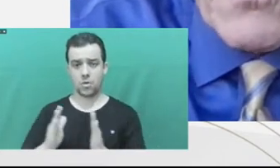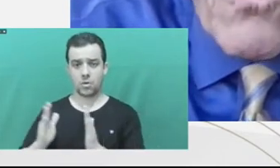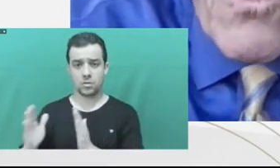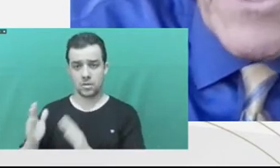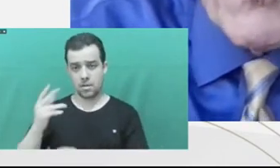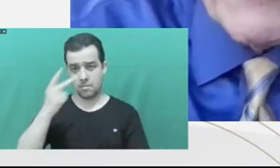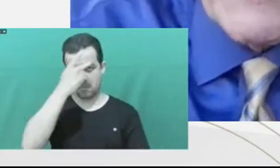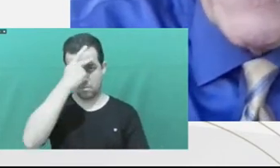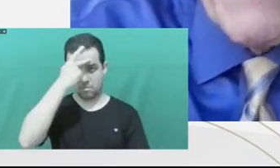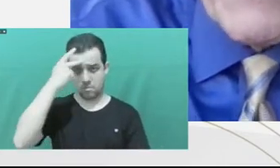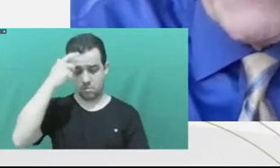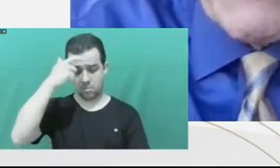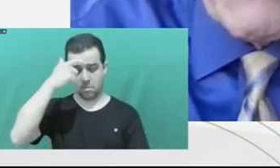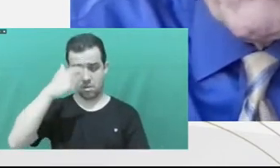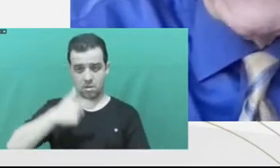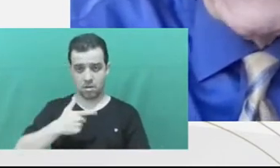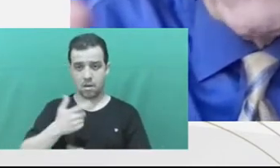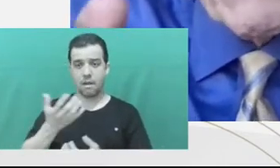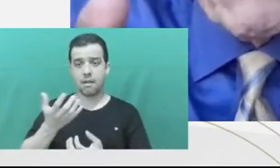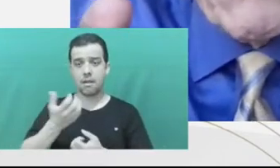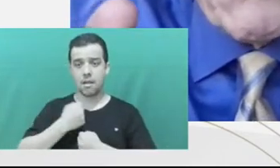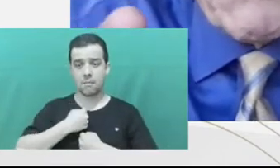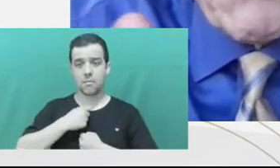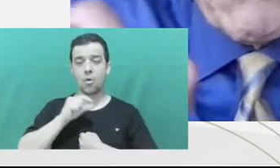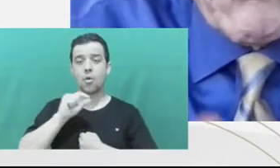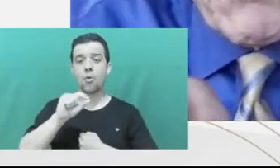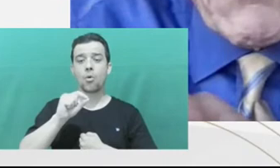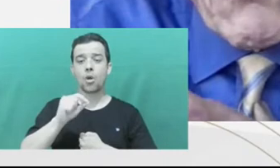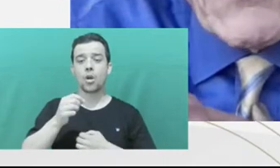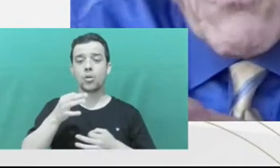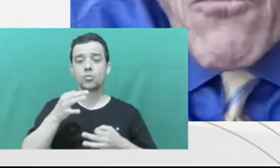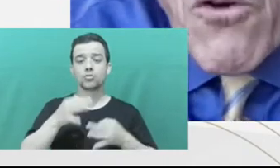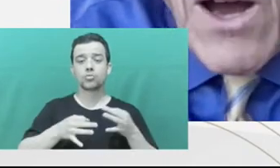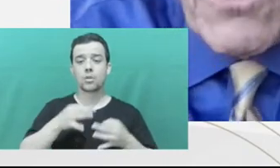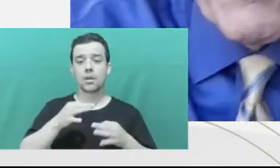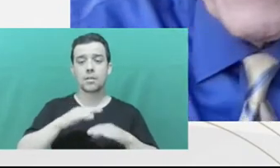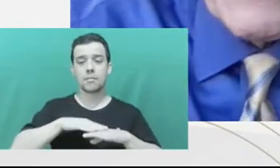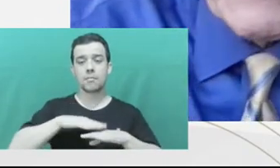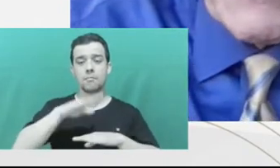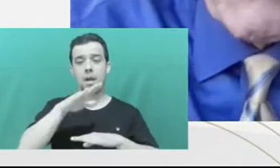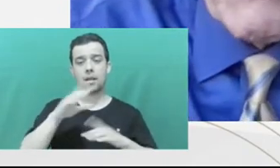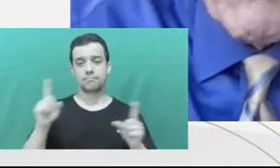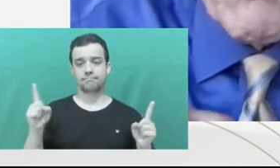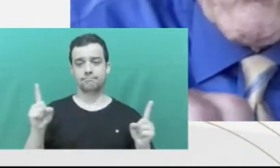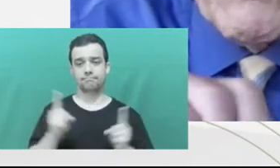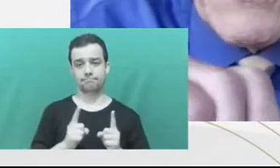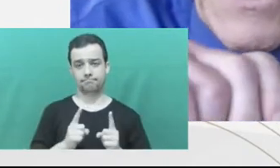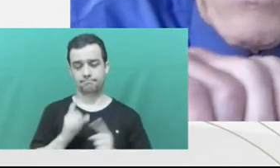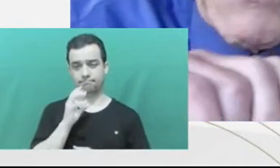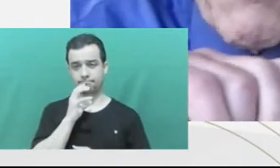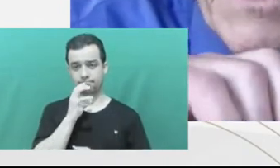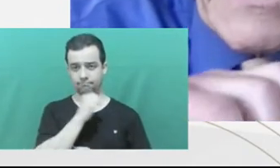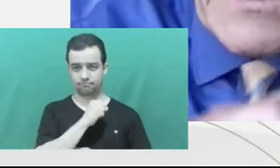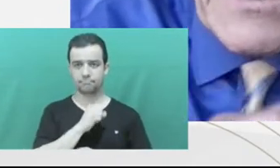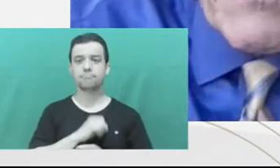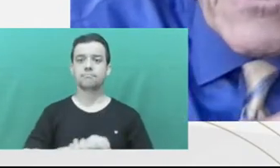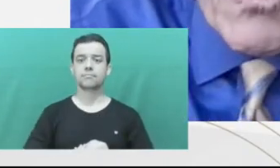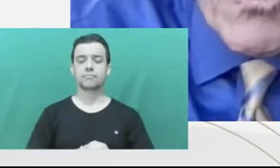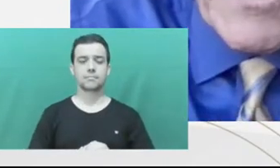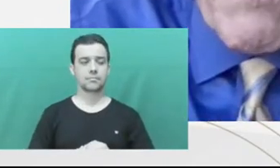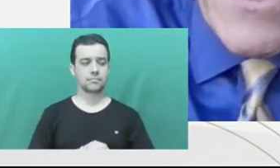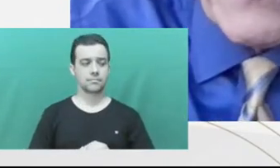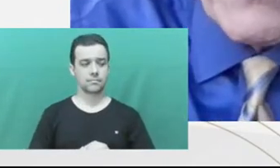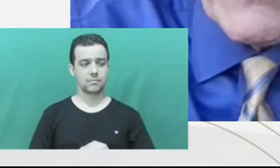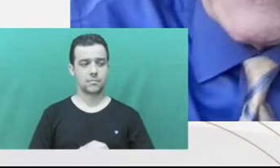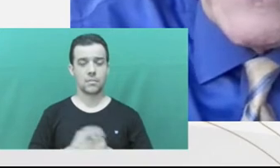determined was the right one. What's a problem, and what would be a system